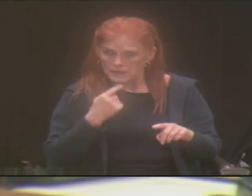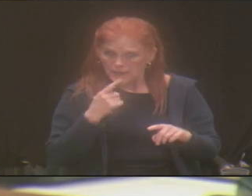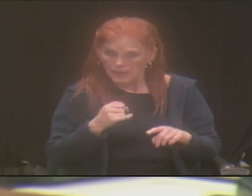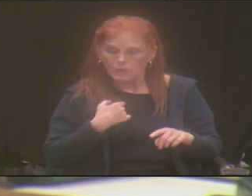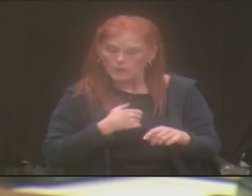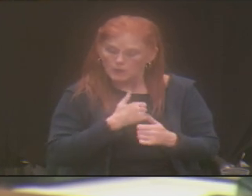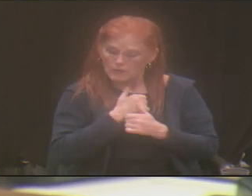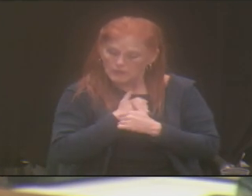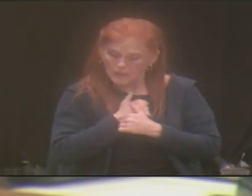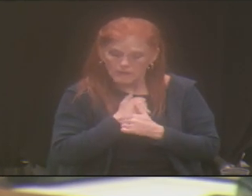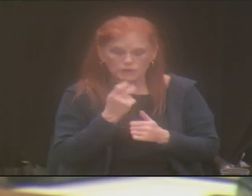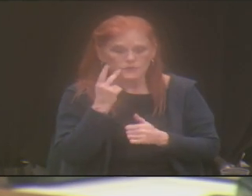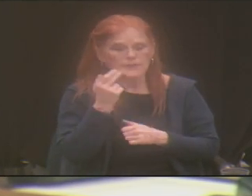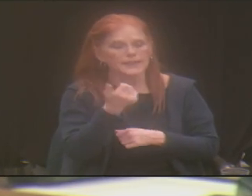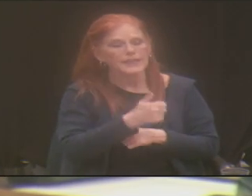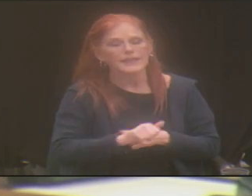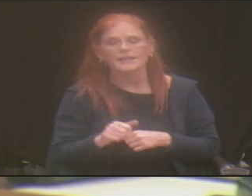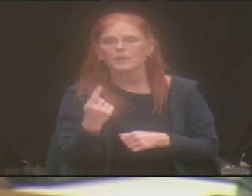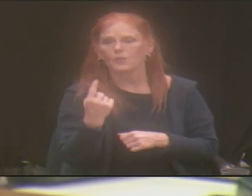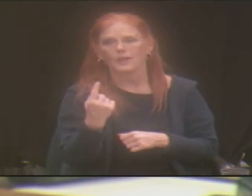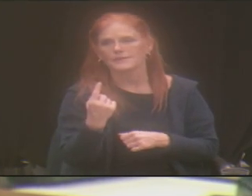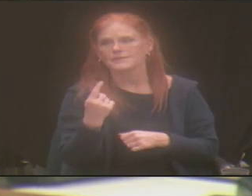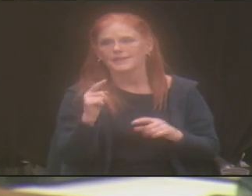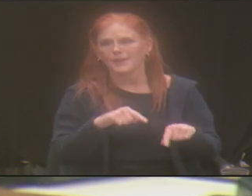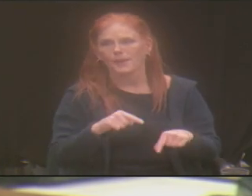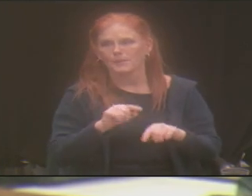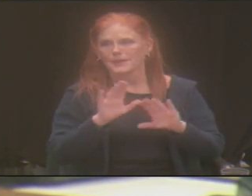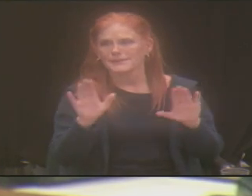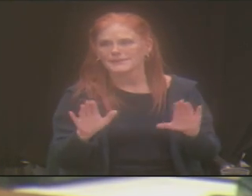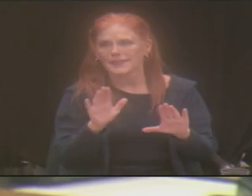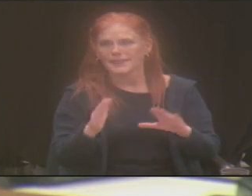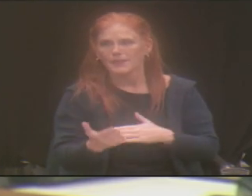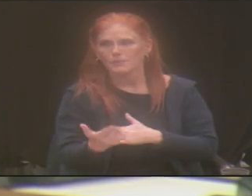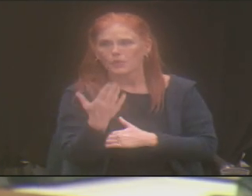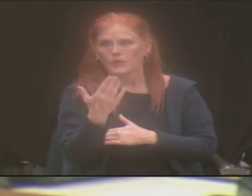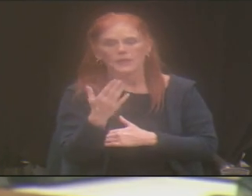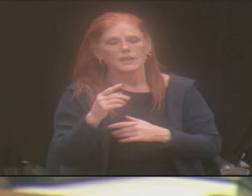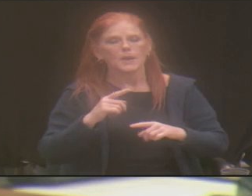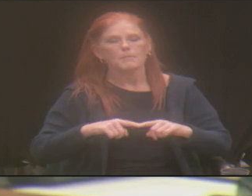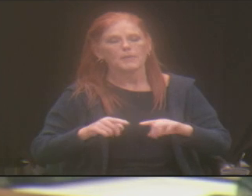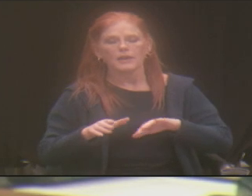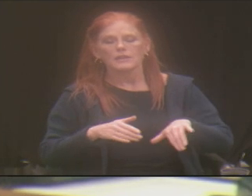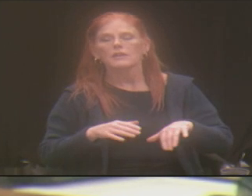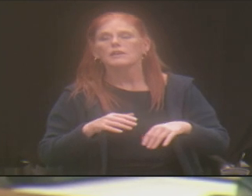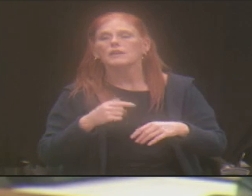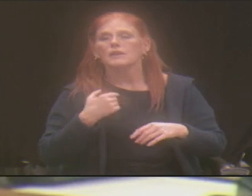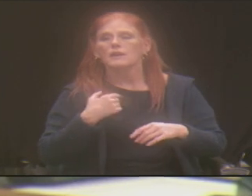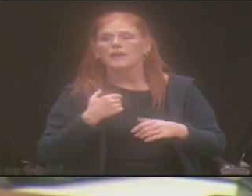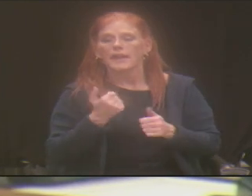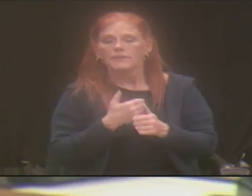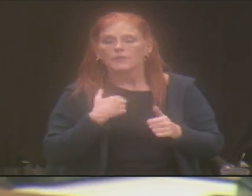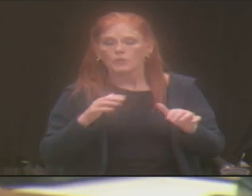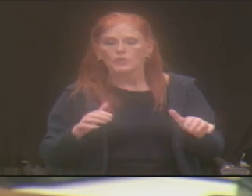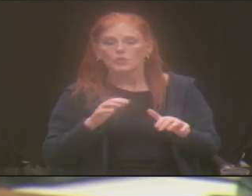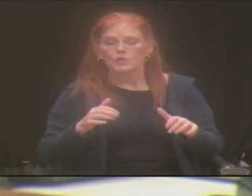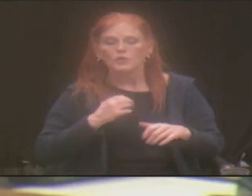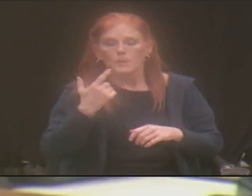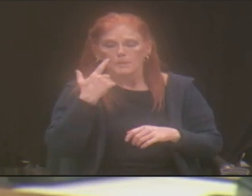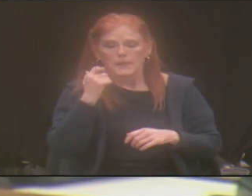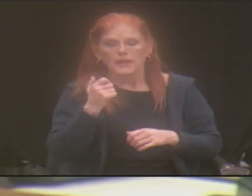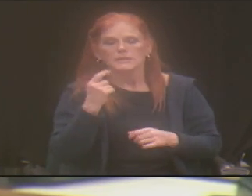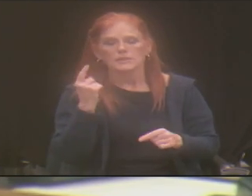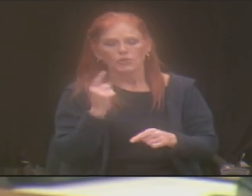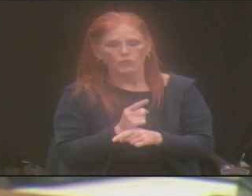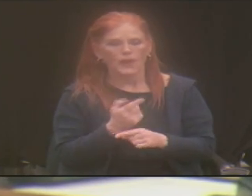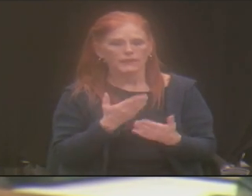we would love to see anyone on Sunday morning. But what we're doing, we are doing because it's the